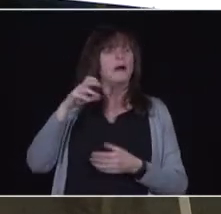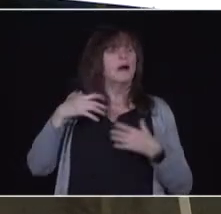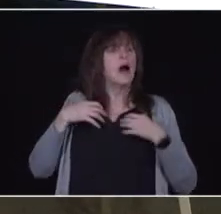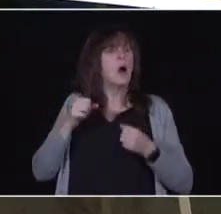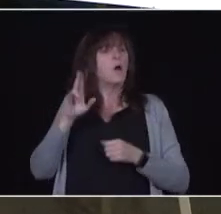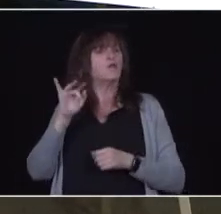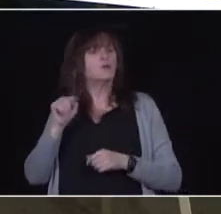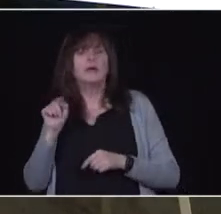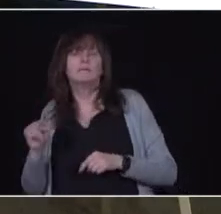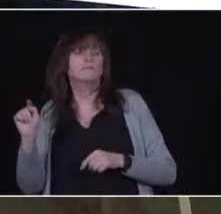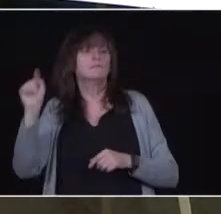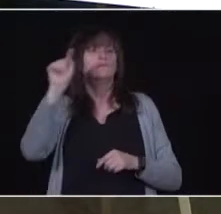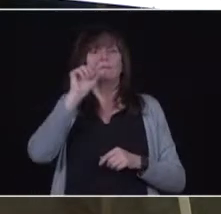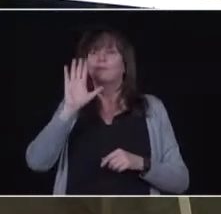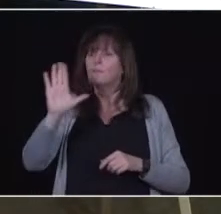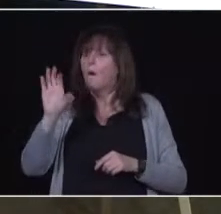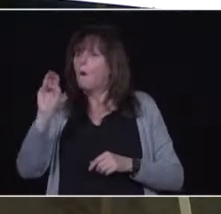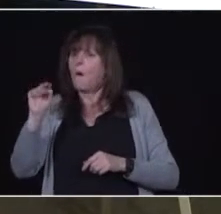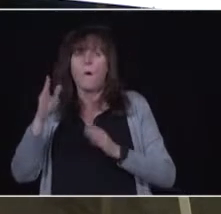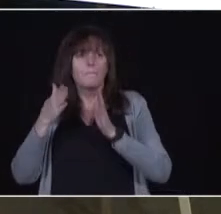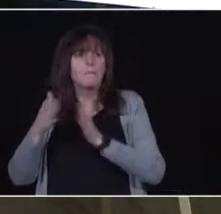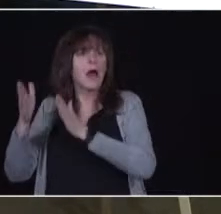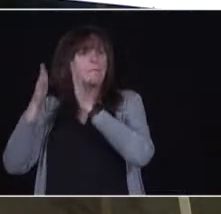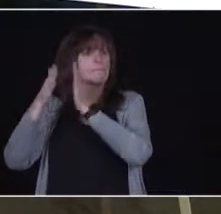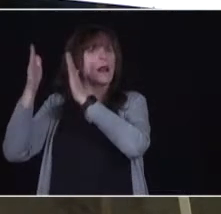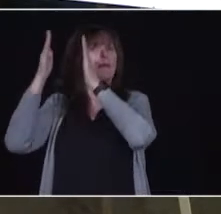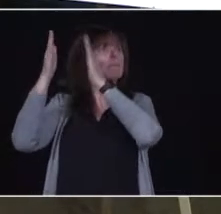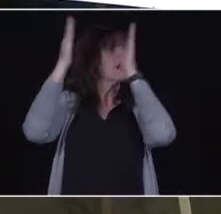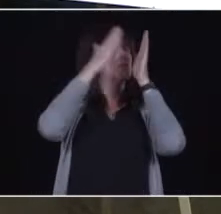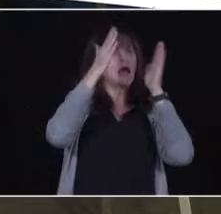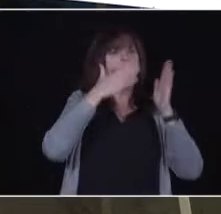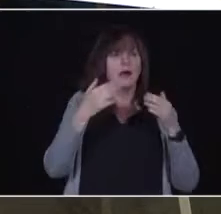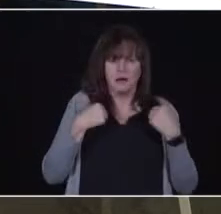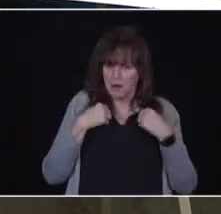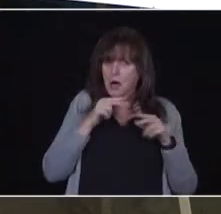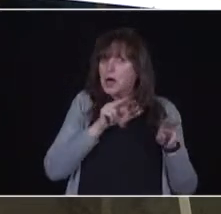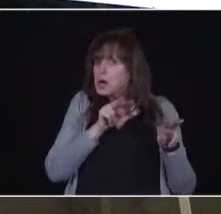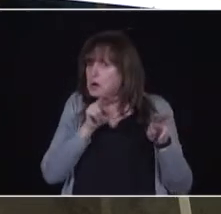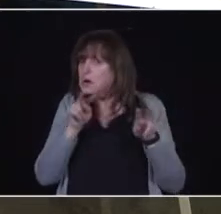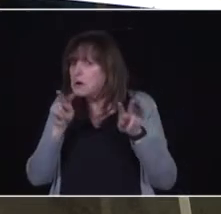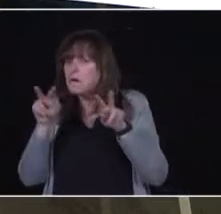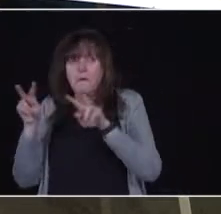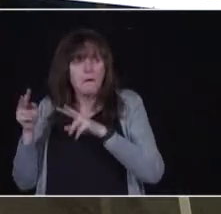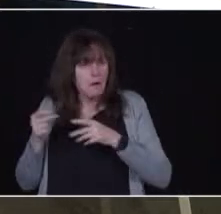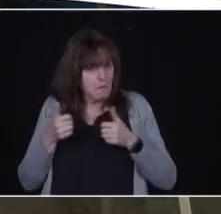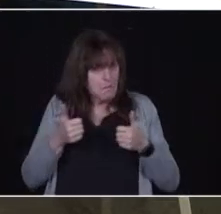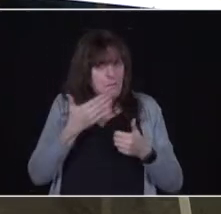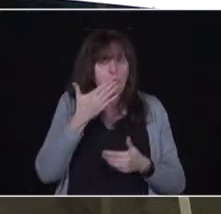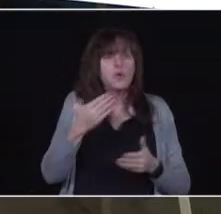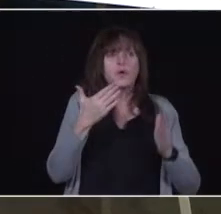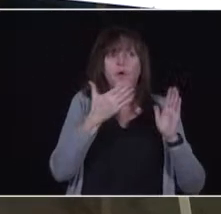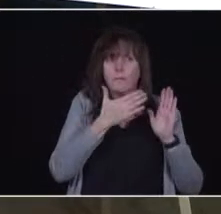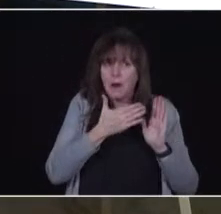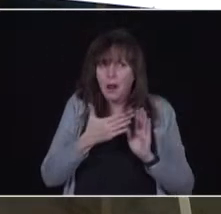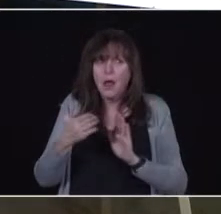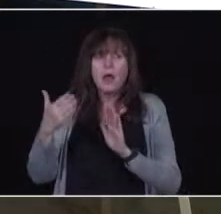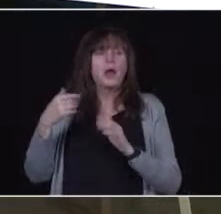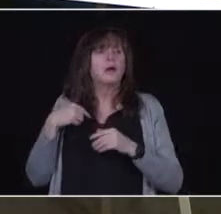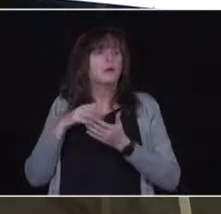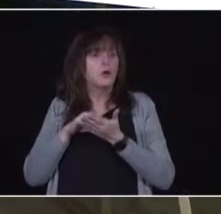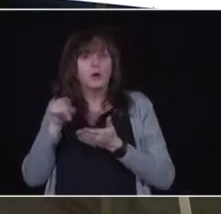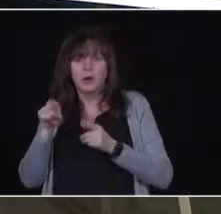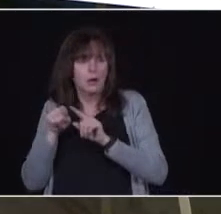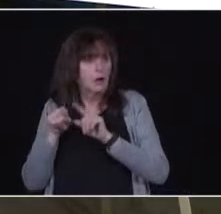sessions where they walked through their plans, were challenged by different scenarios, took great lessons and lessons learned from other public health units,